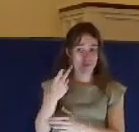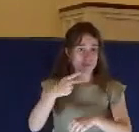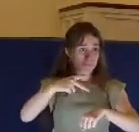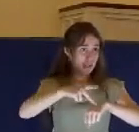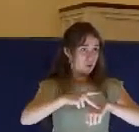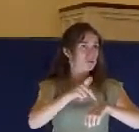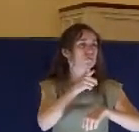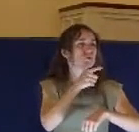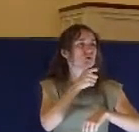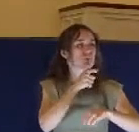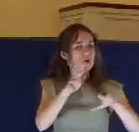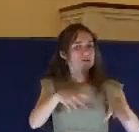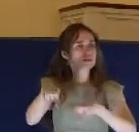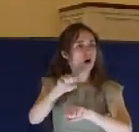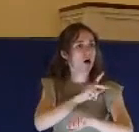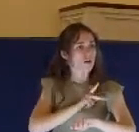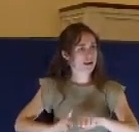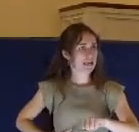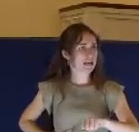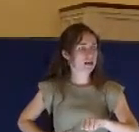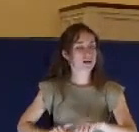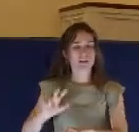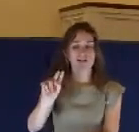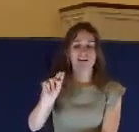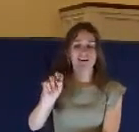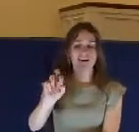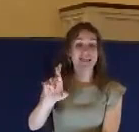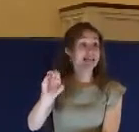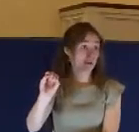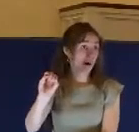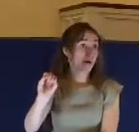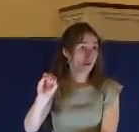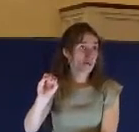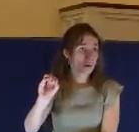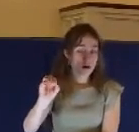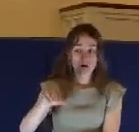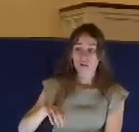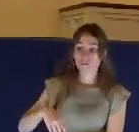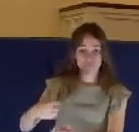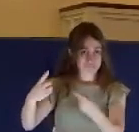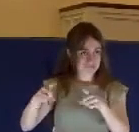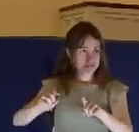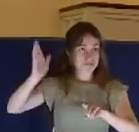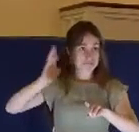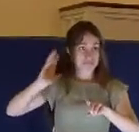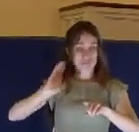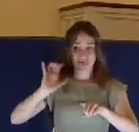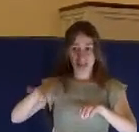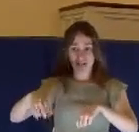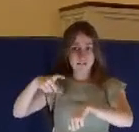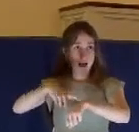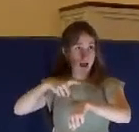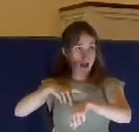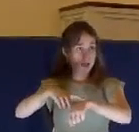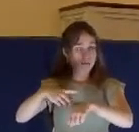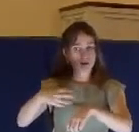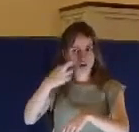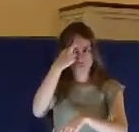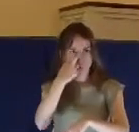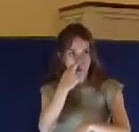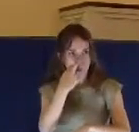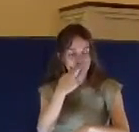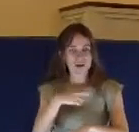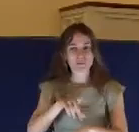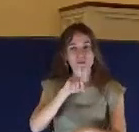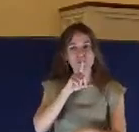Well, it was a man by the name of Nero. And what had happened in Rome at that time was it was open season on Christians. Nero wanted